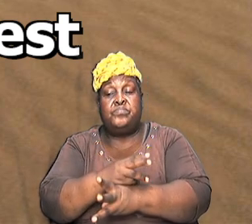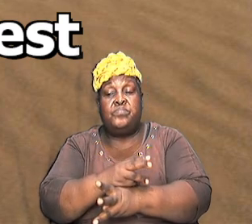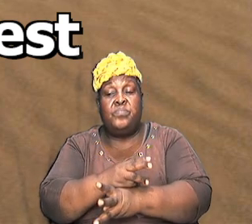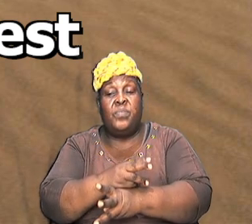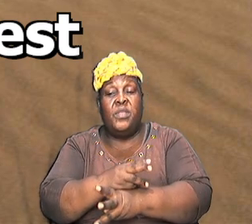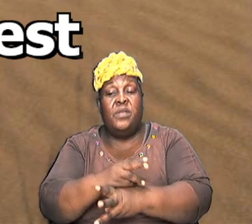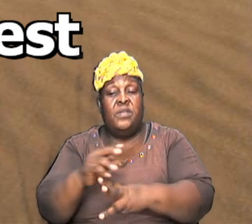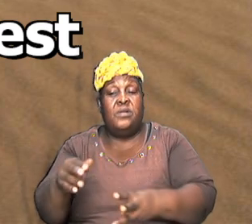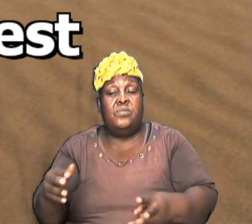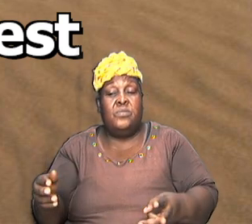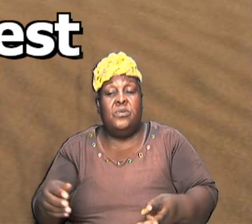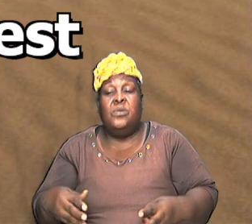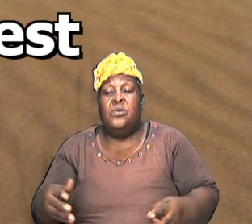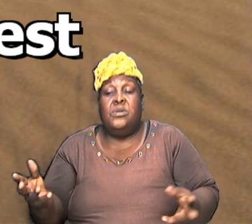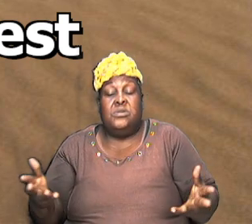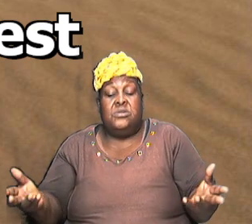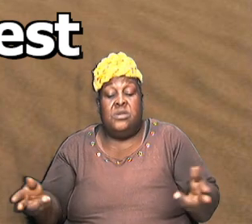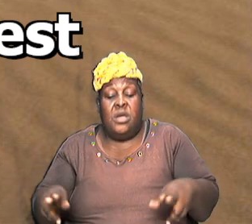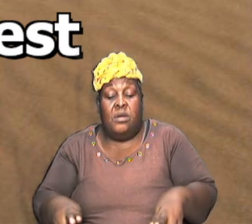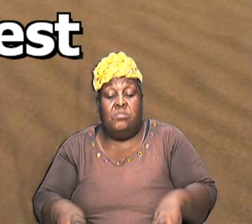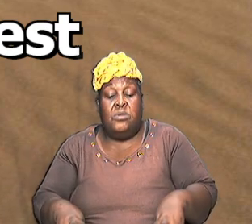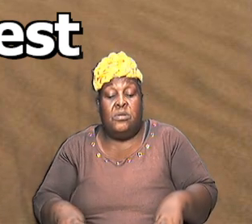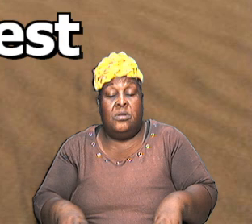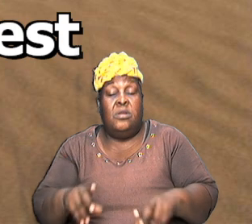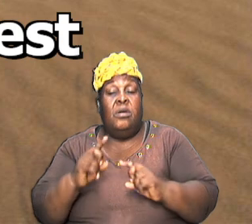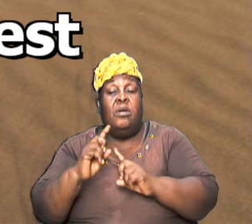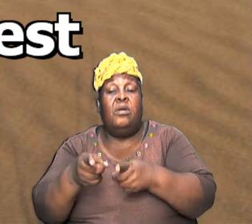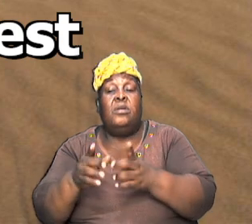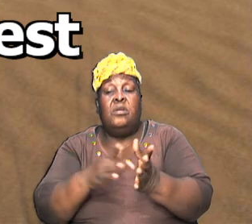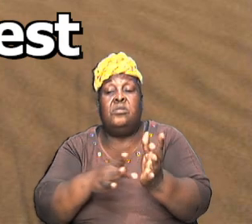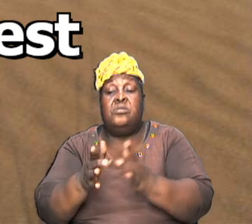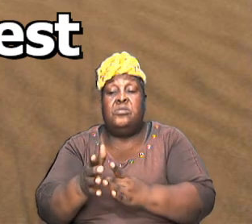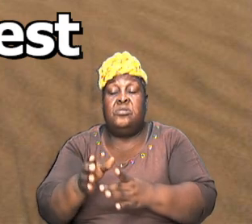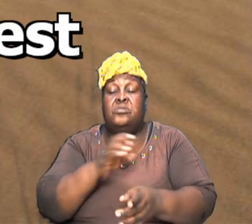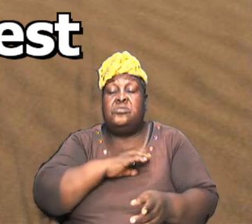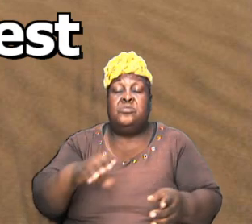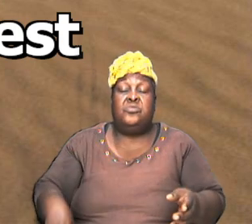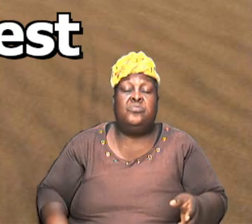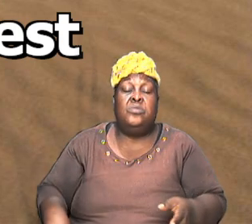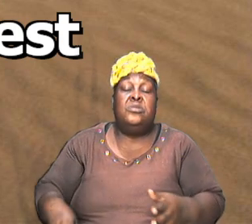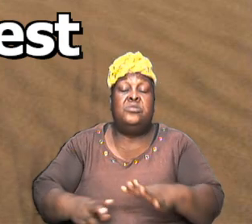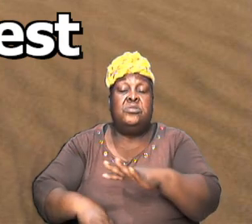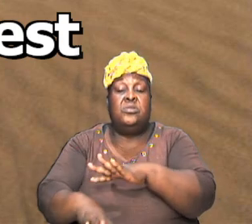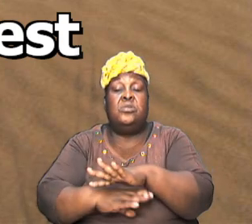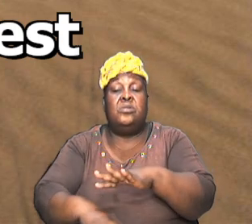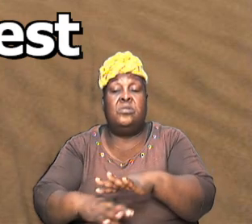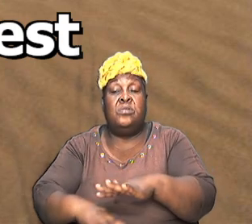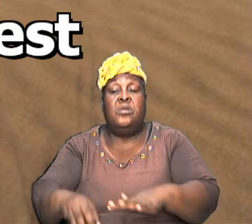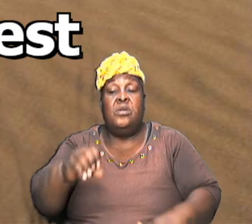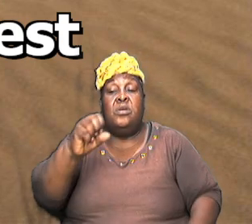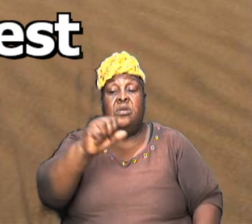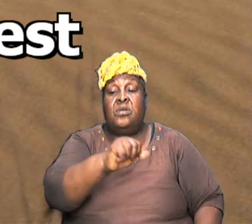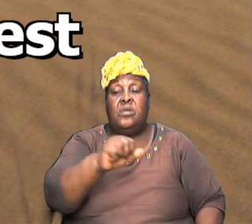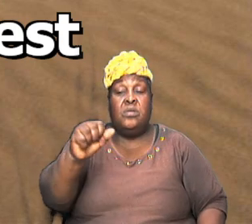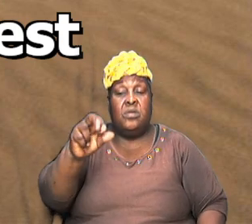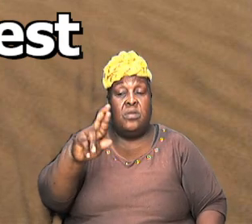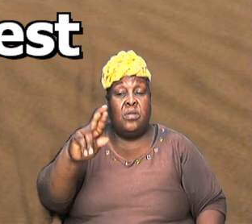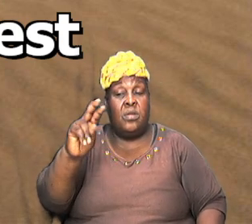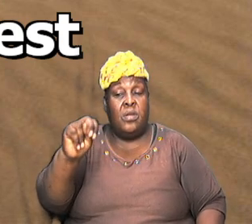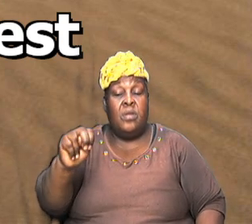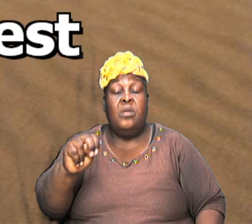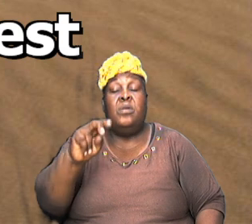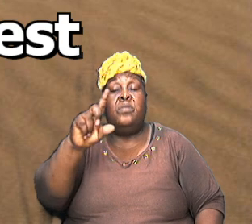exactly what is happening with the order that Jesus Christ is under the Aaronic priesthood the Levitical